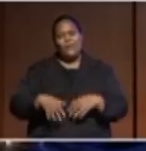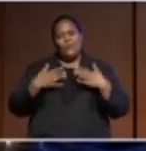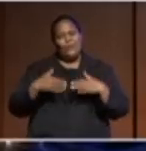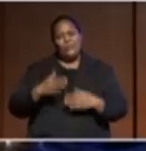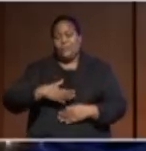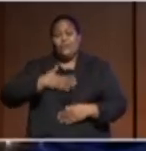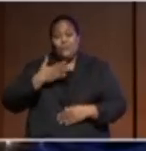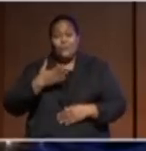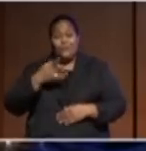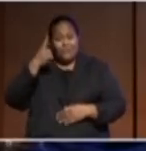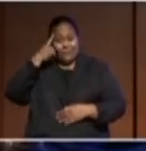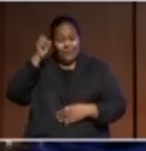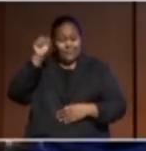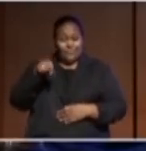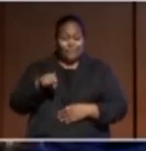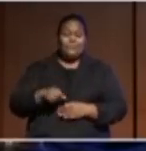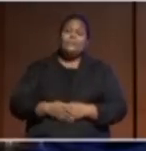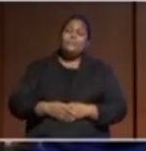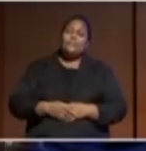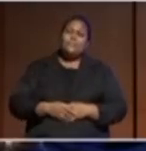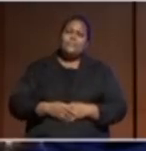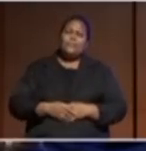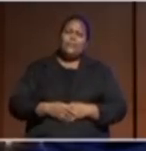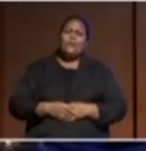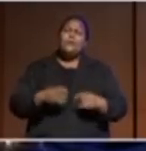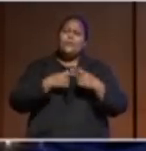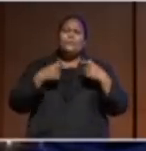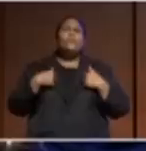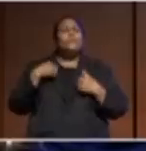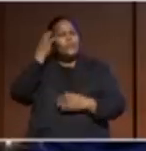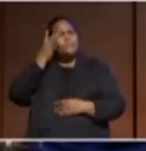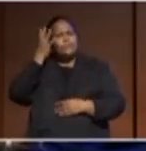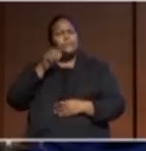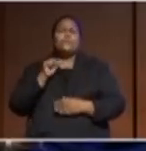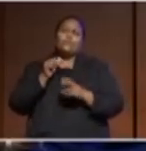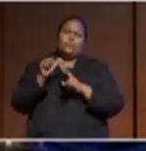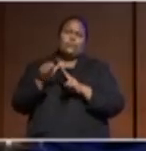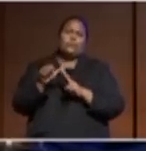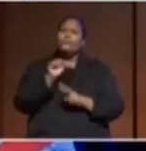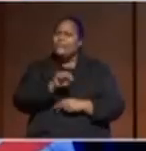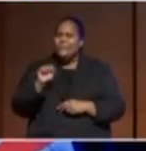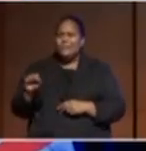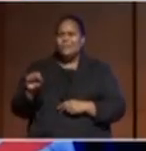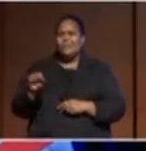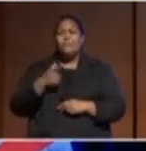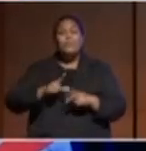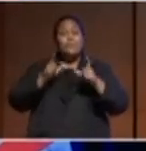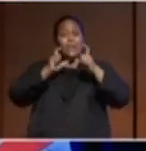concept, isn't it? And it's one that we are thinking about much more seriously given the nature of climate change